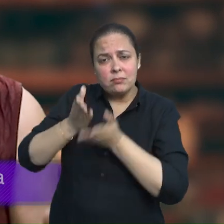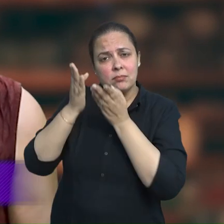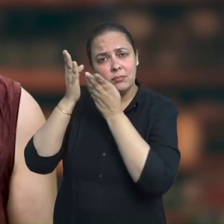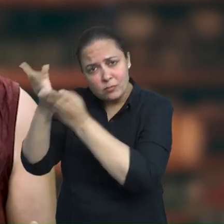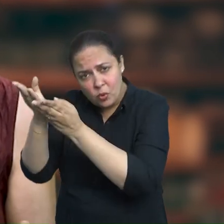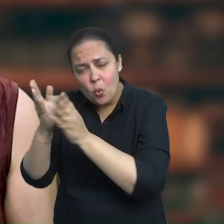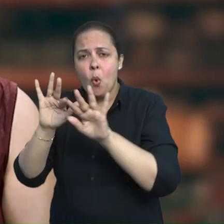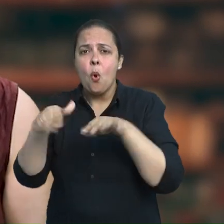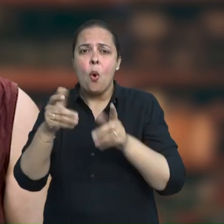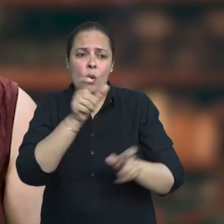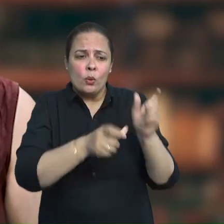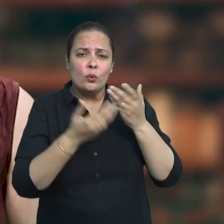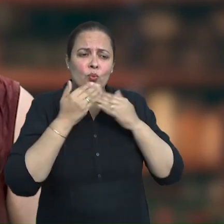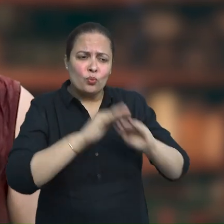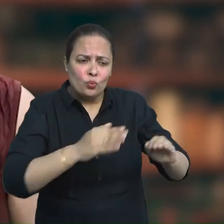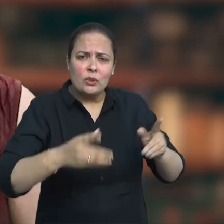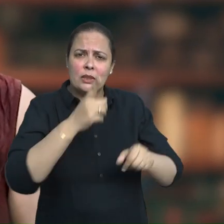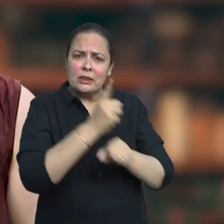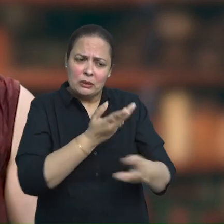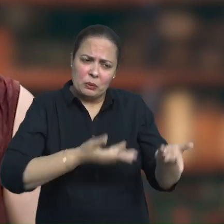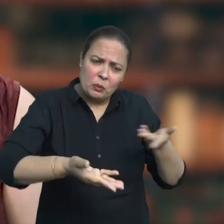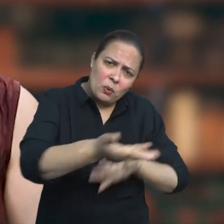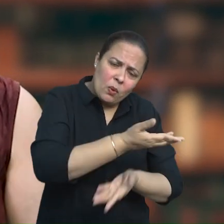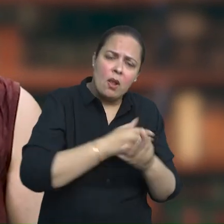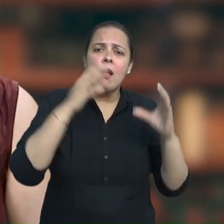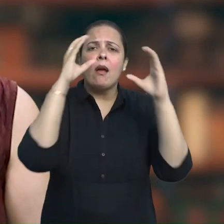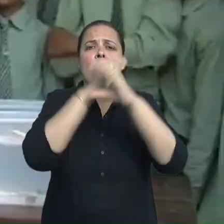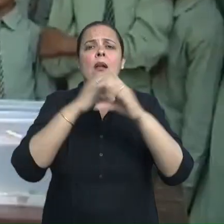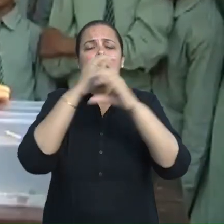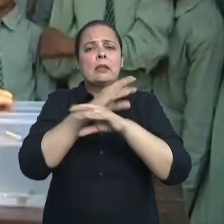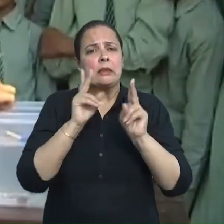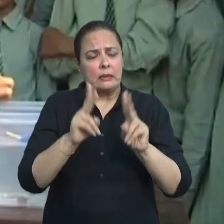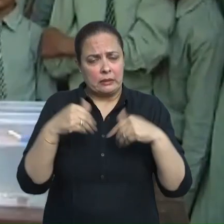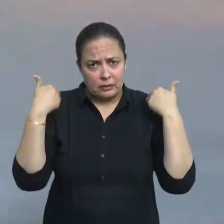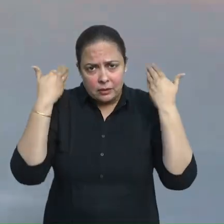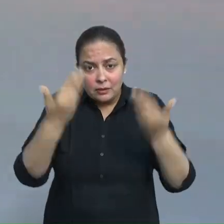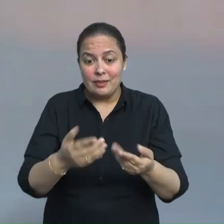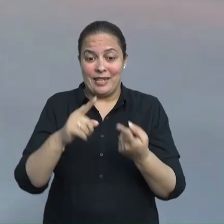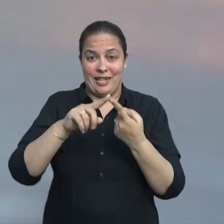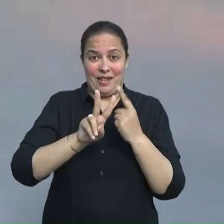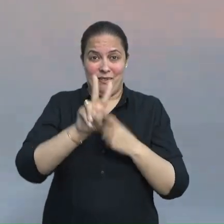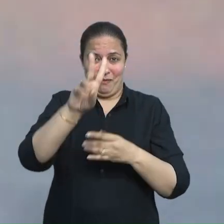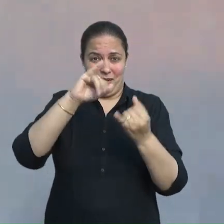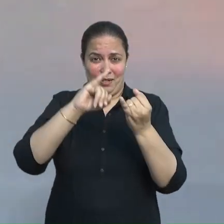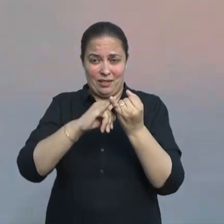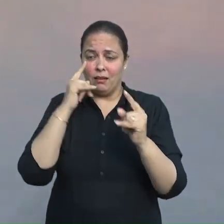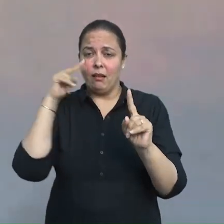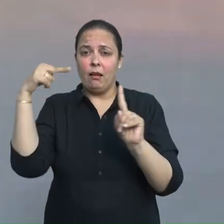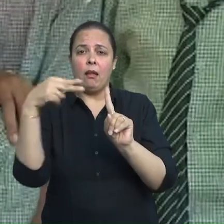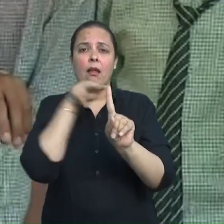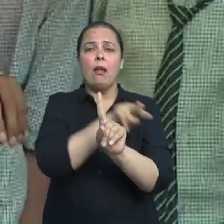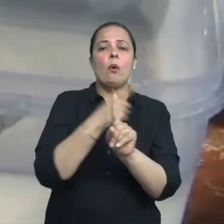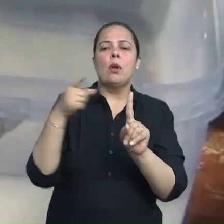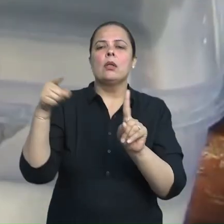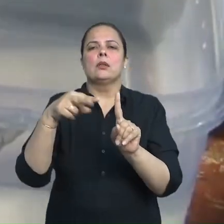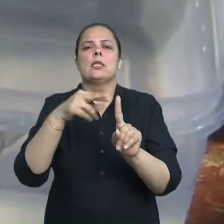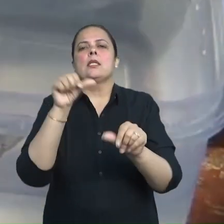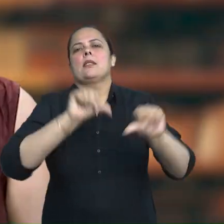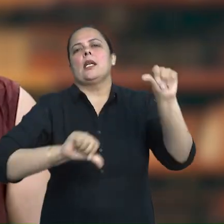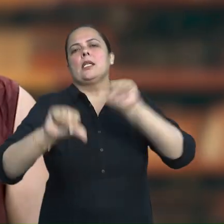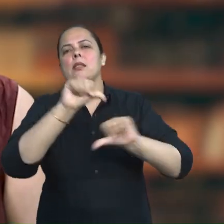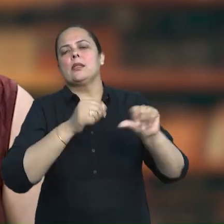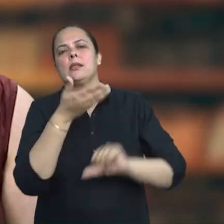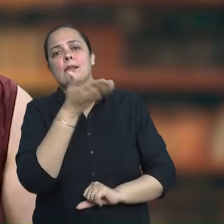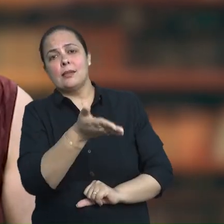individuals at the grassroots level. Some of them perceive environmental studies as equivalent to the field of science,